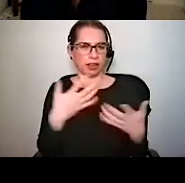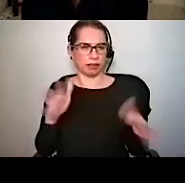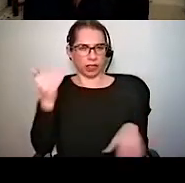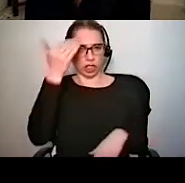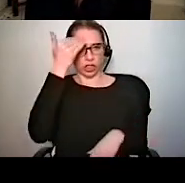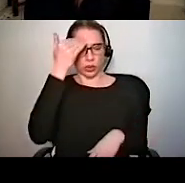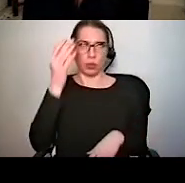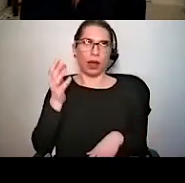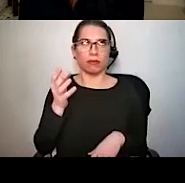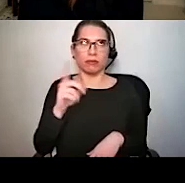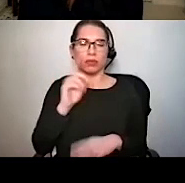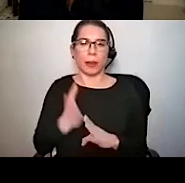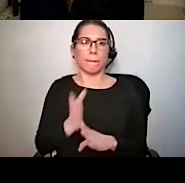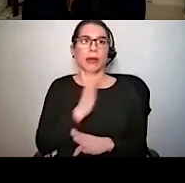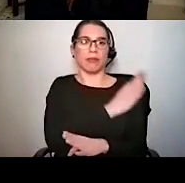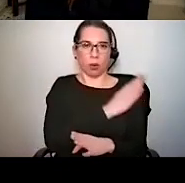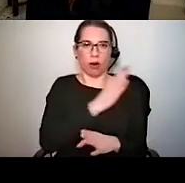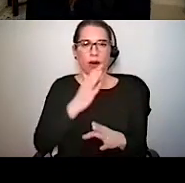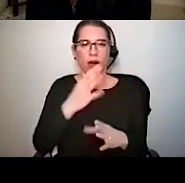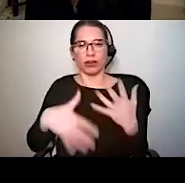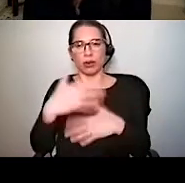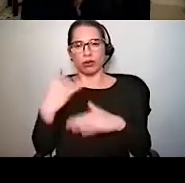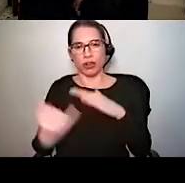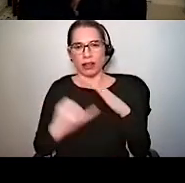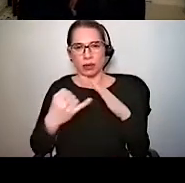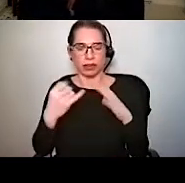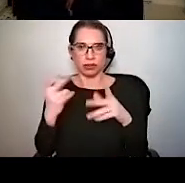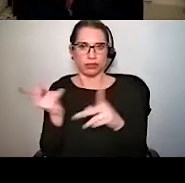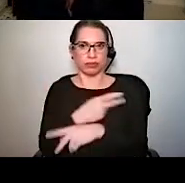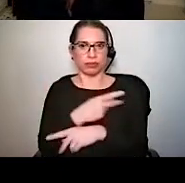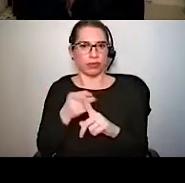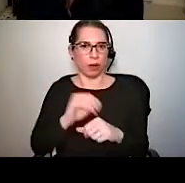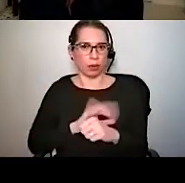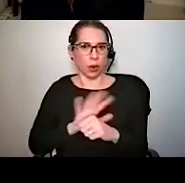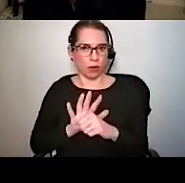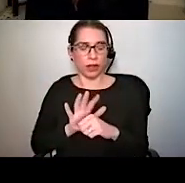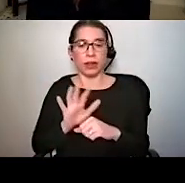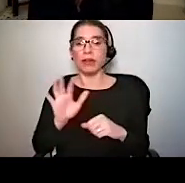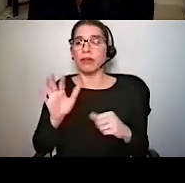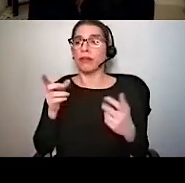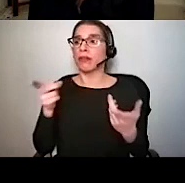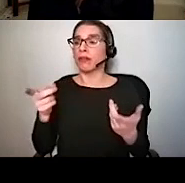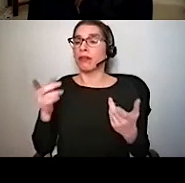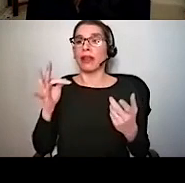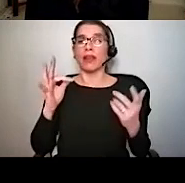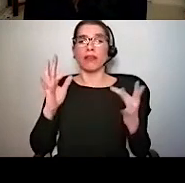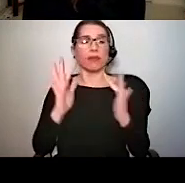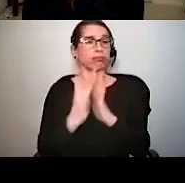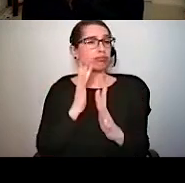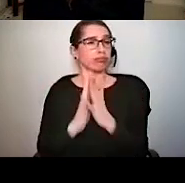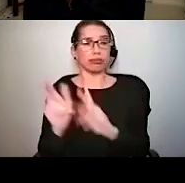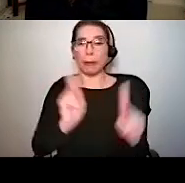the extended social isolation due to COVID. And that is maintaining a conversation in the presence of background noise.